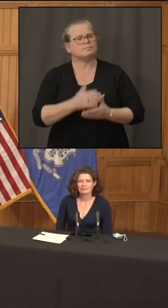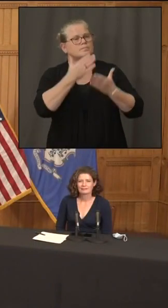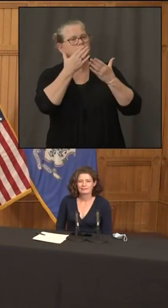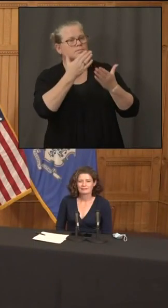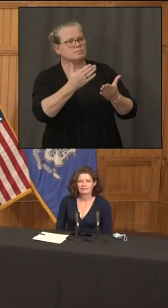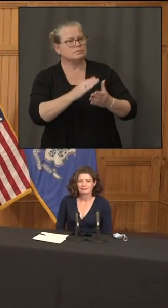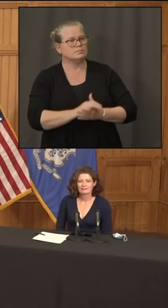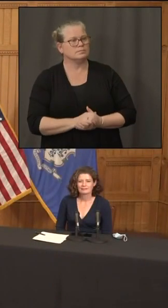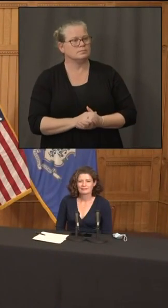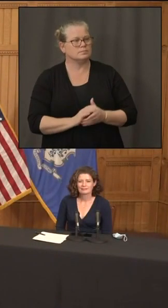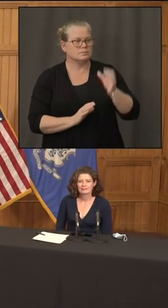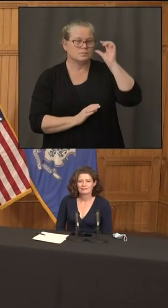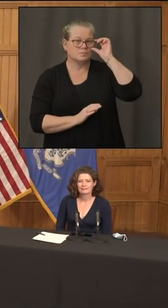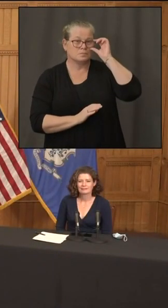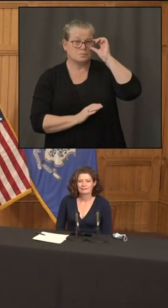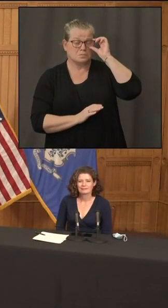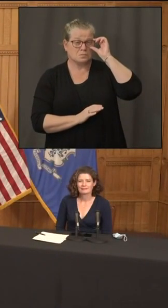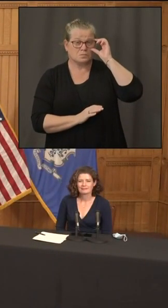hague censored meetings